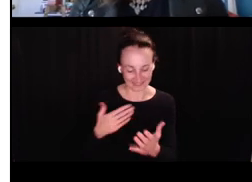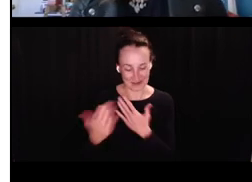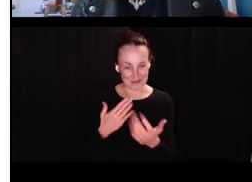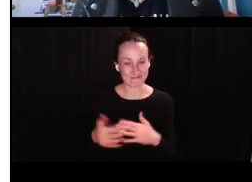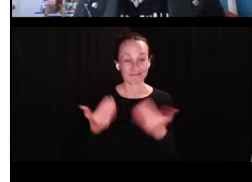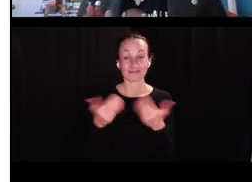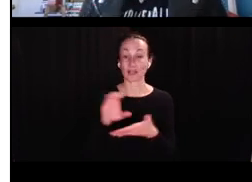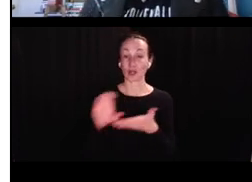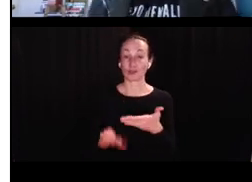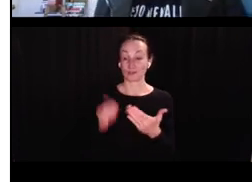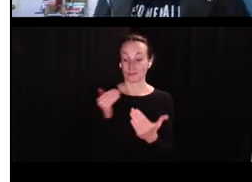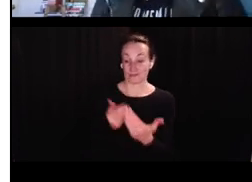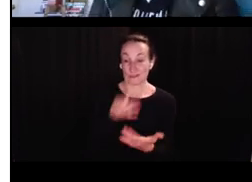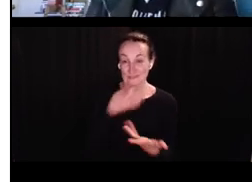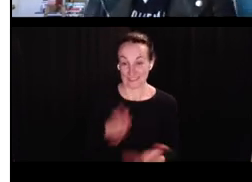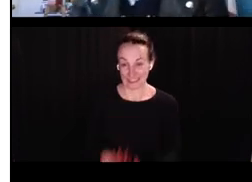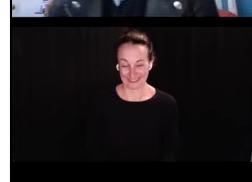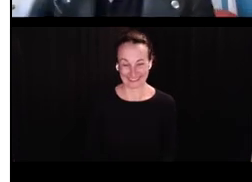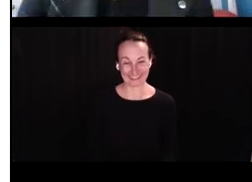Okay. Conclusions.